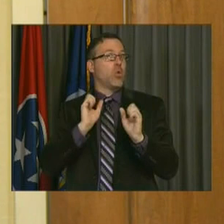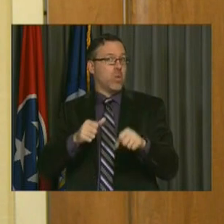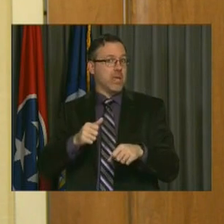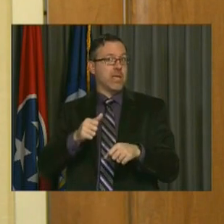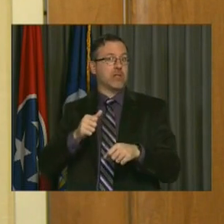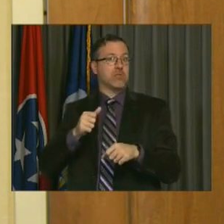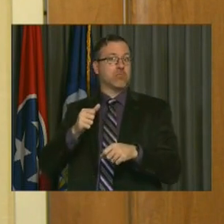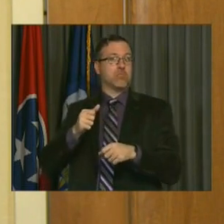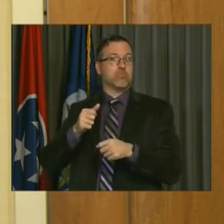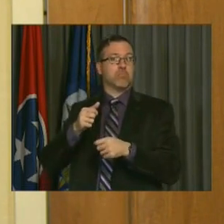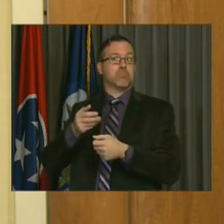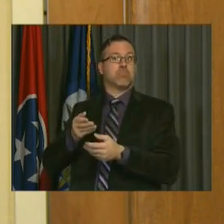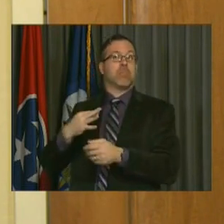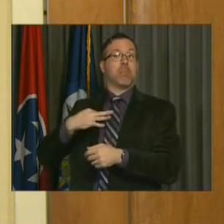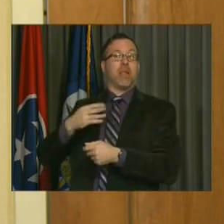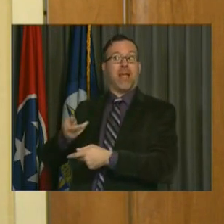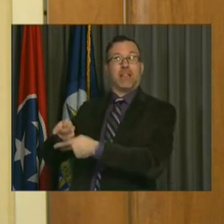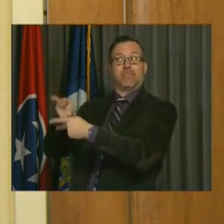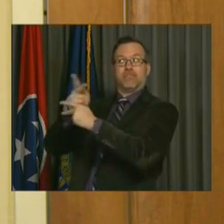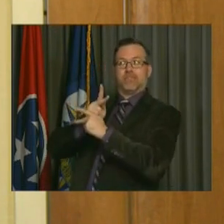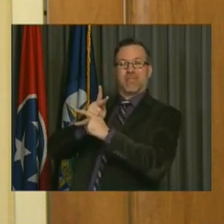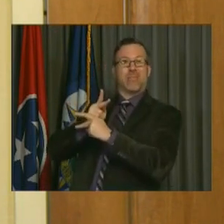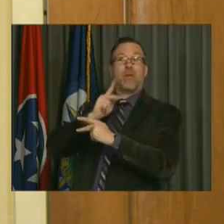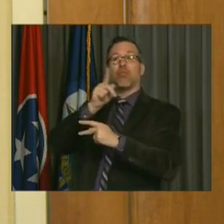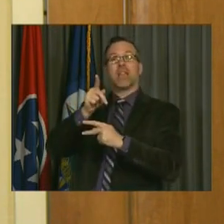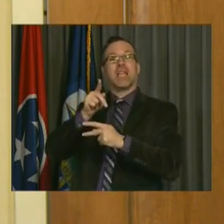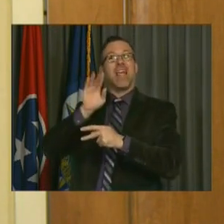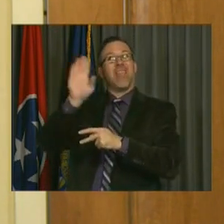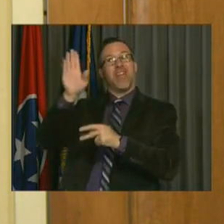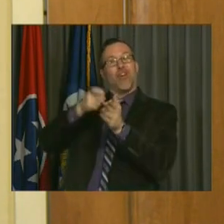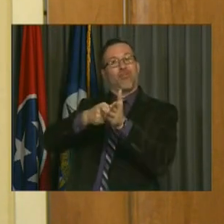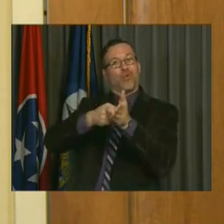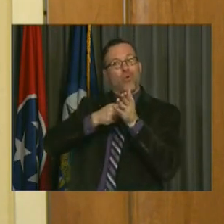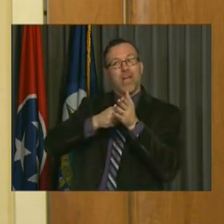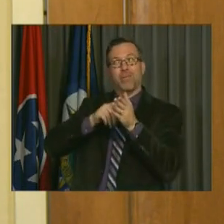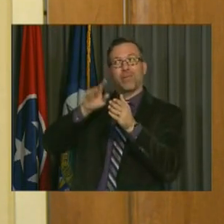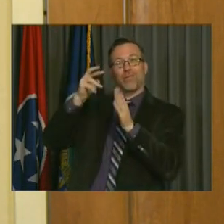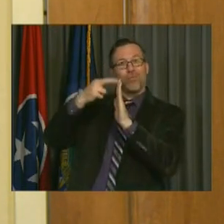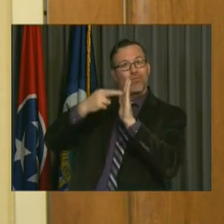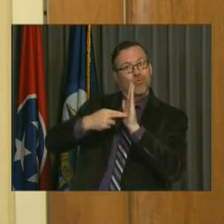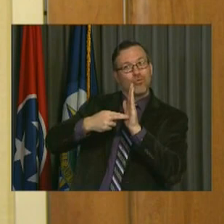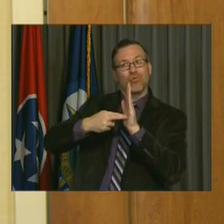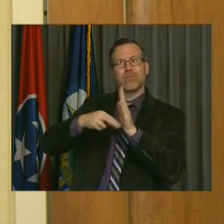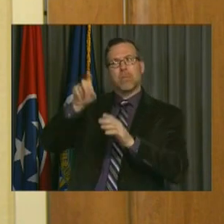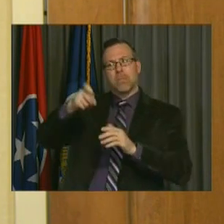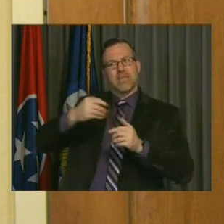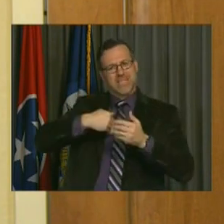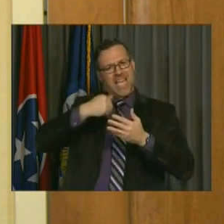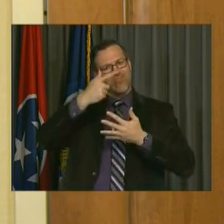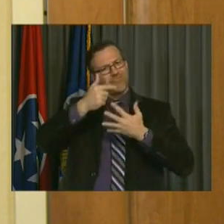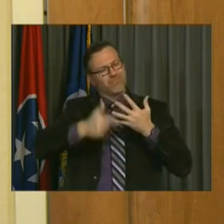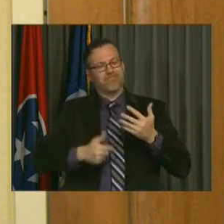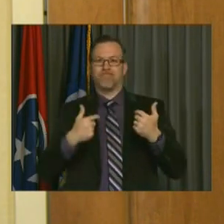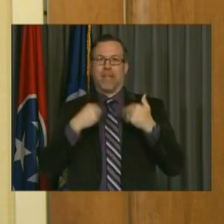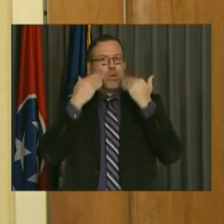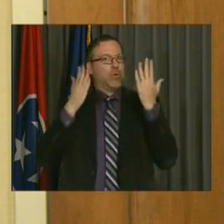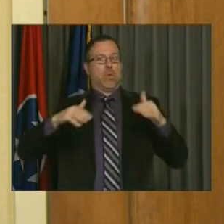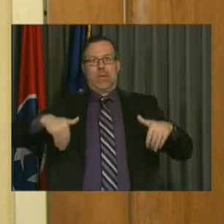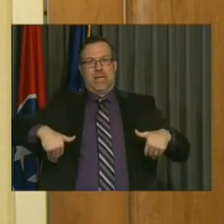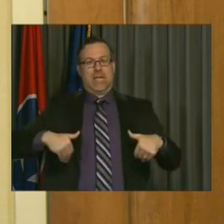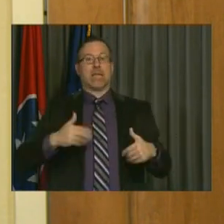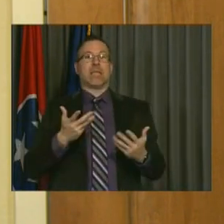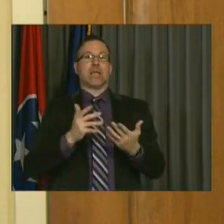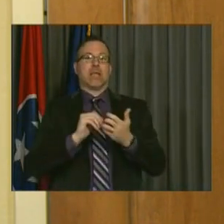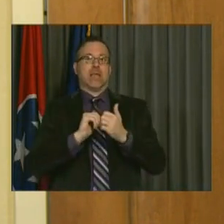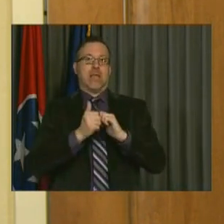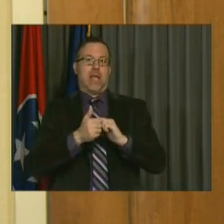us. But here the devil is in the details. I just don't know what terms and conditions that will come with and how that will stack up relative to our other